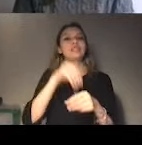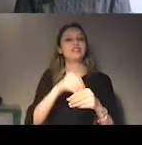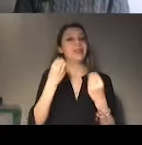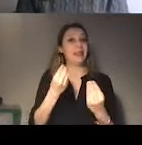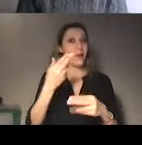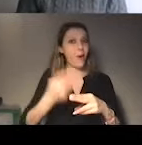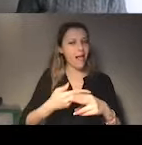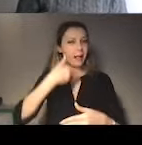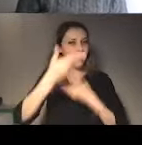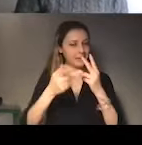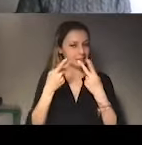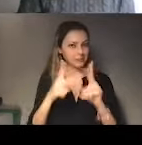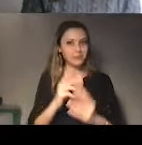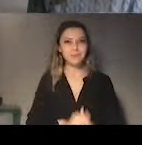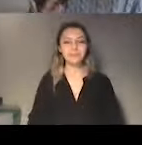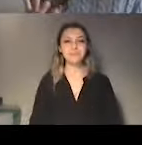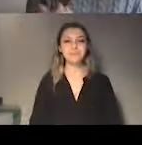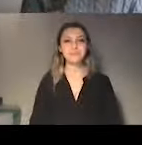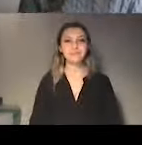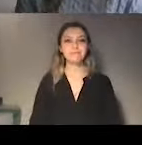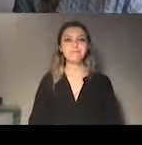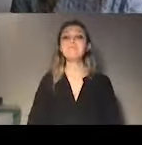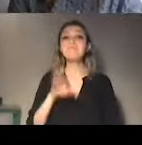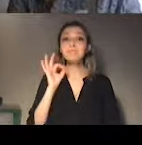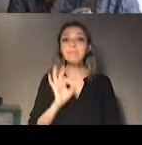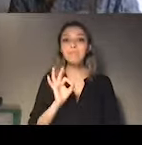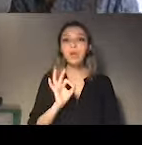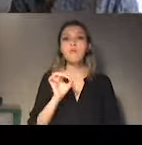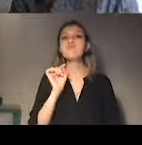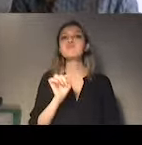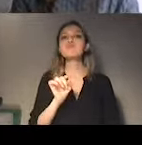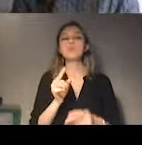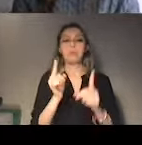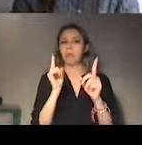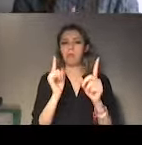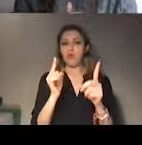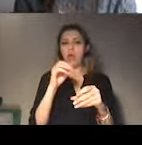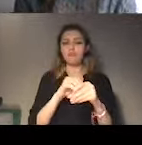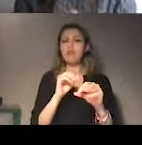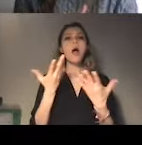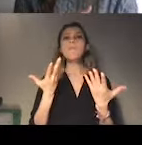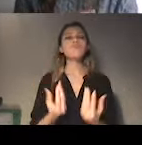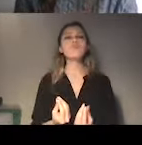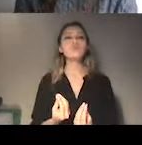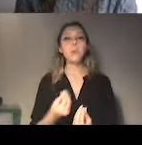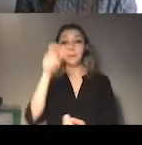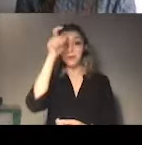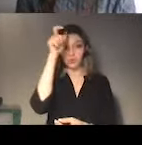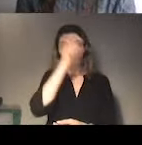So where we are now, we have said that Turkey has undergone the UPR in January 2020.